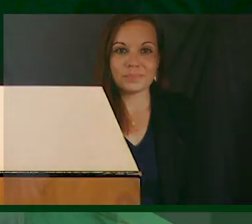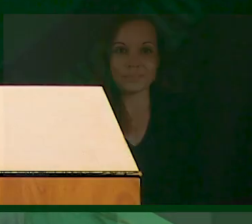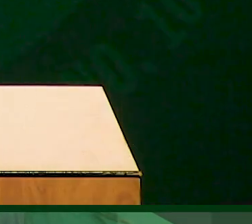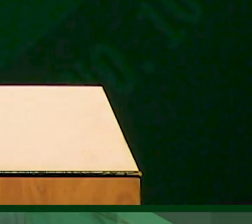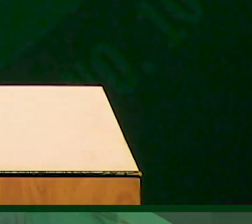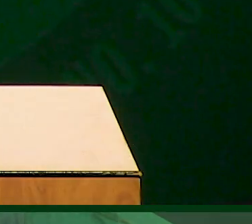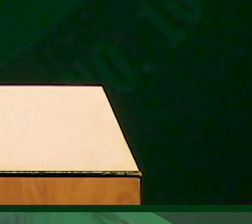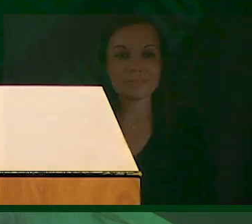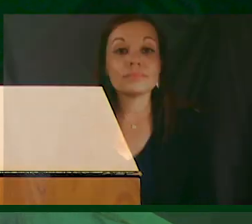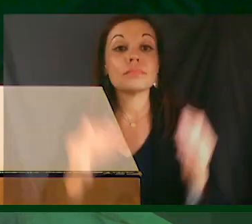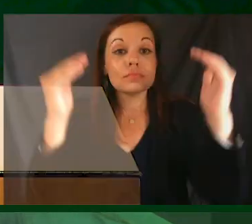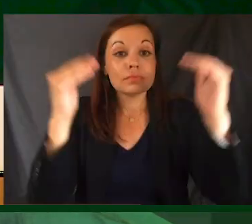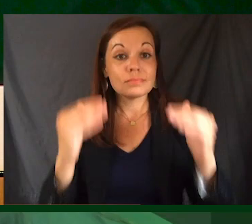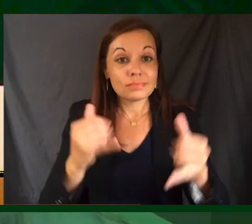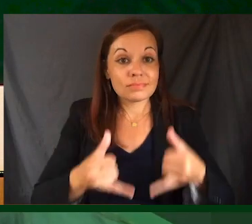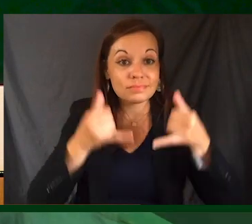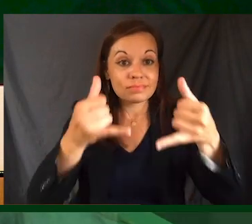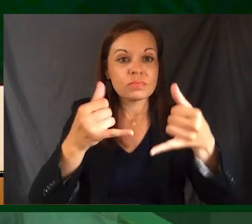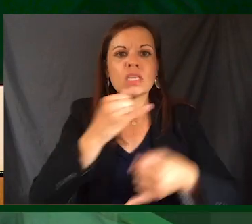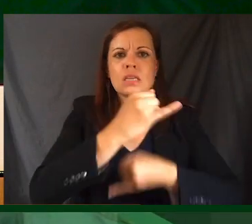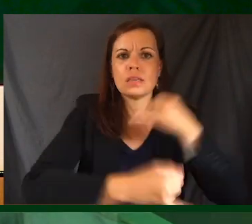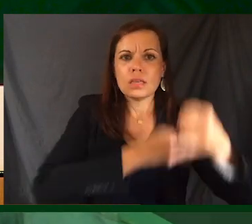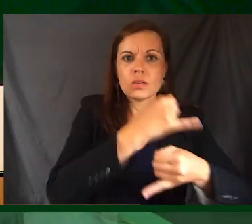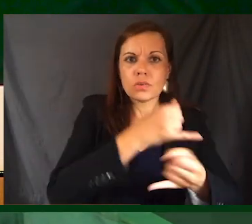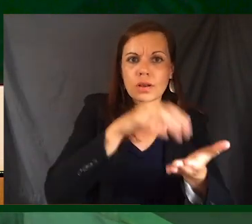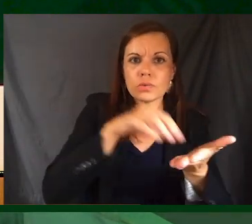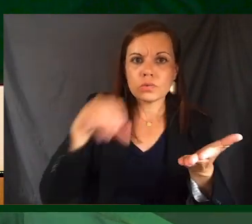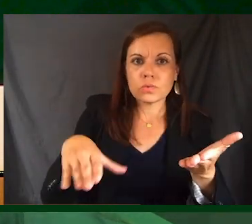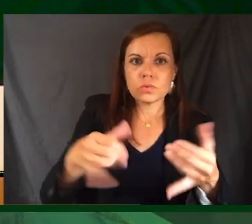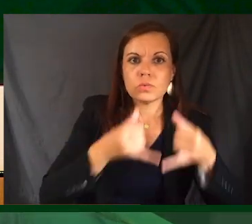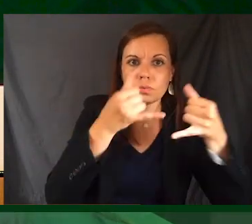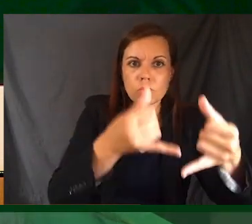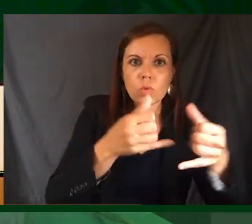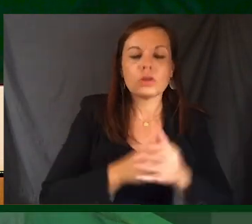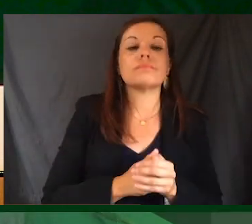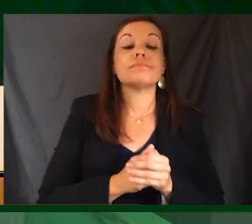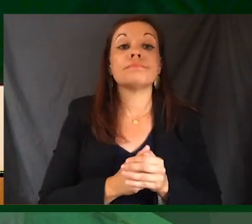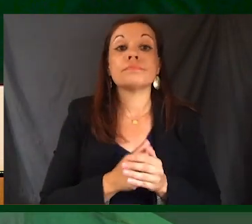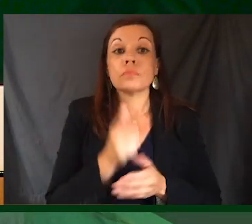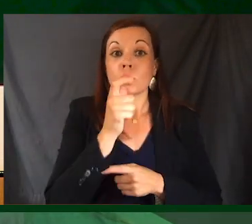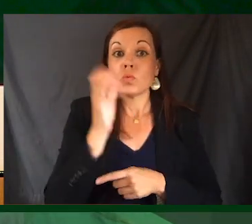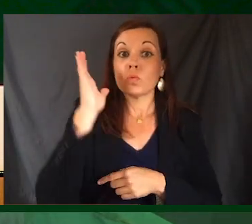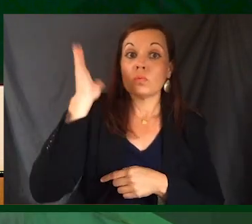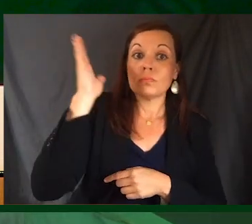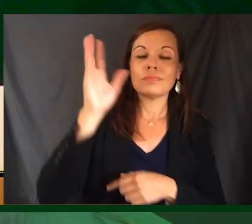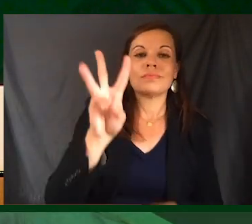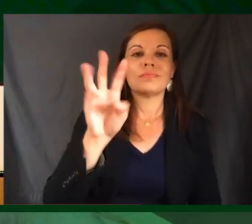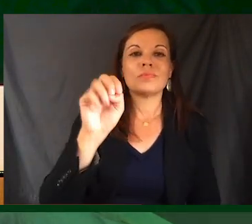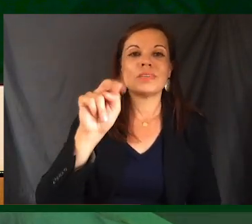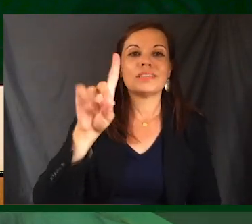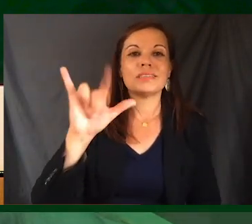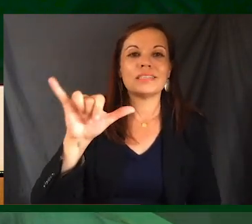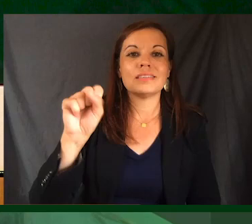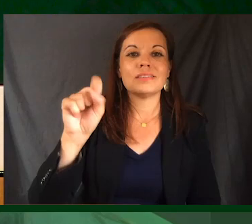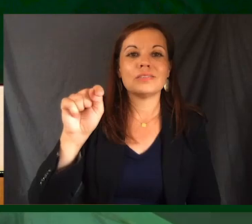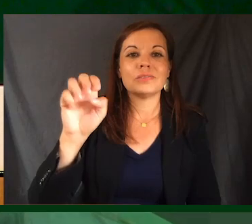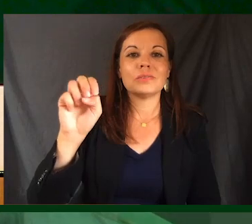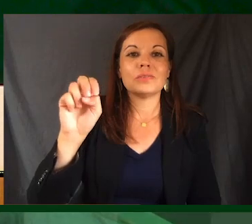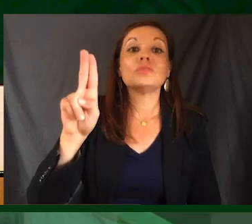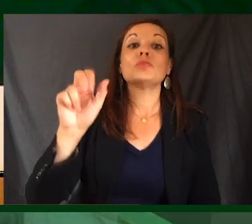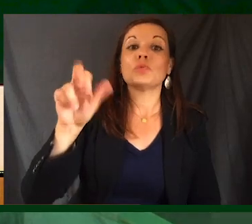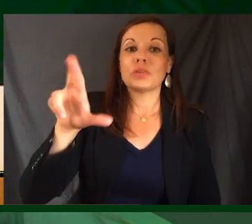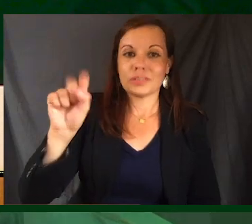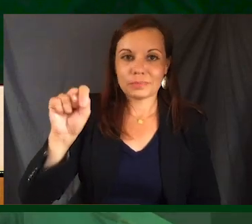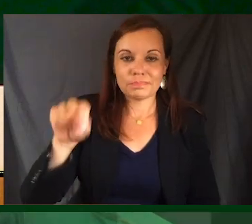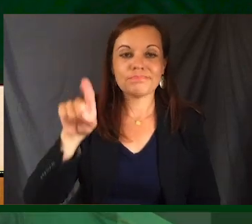Our next award is the International Student Award. Here to make the presentation is Wendy Stewart, Vice President of